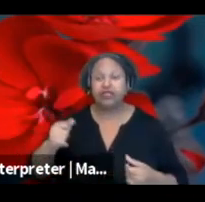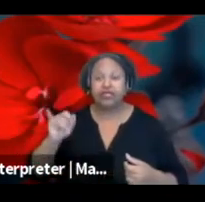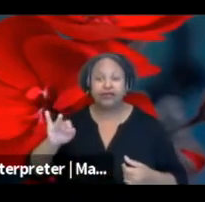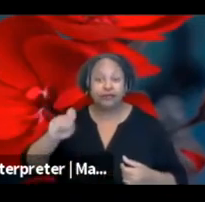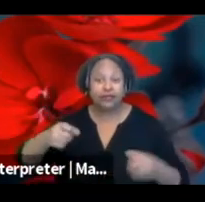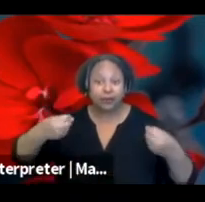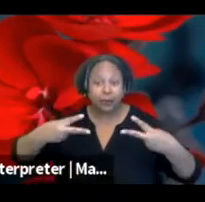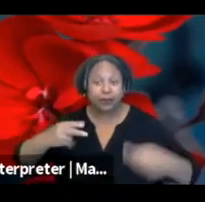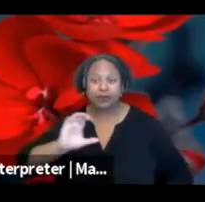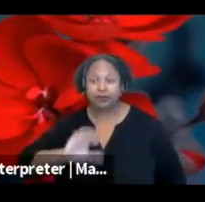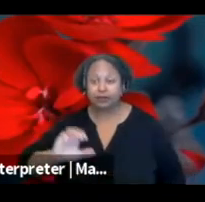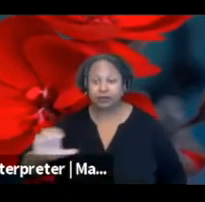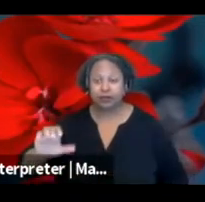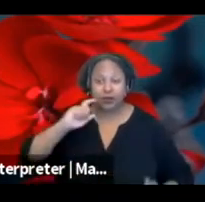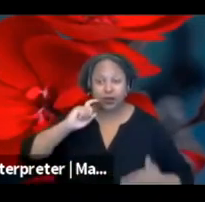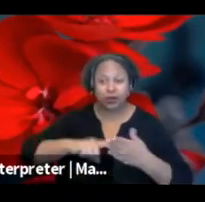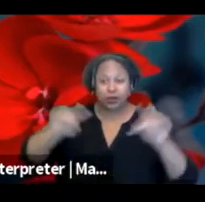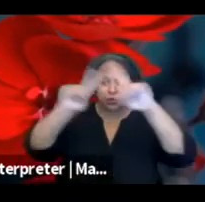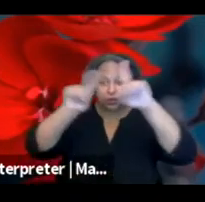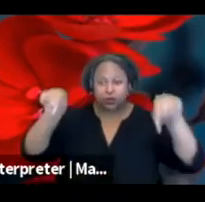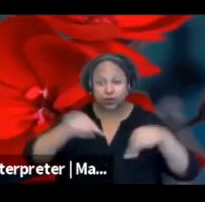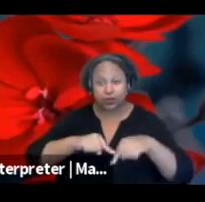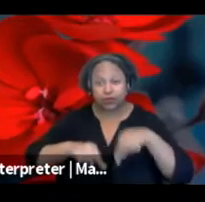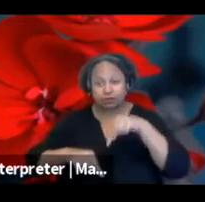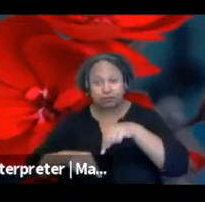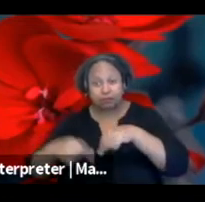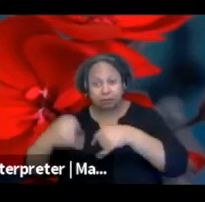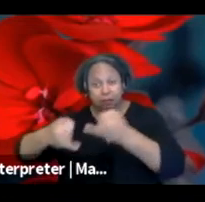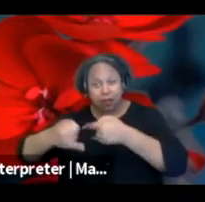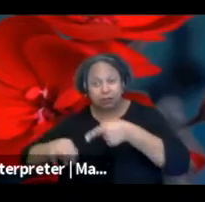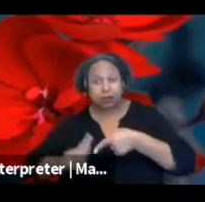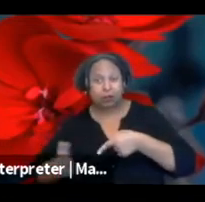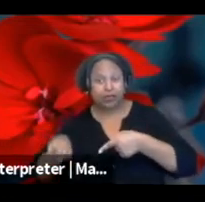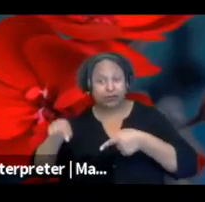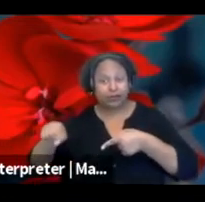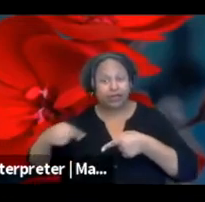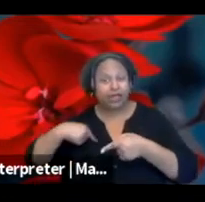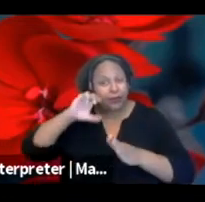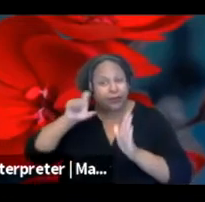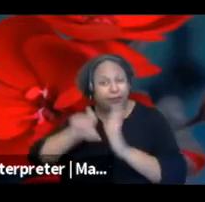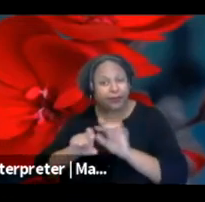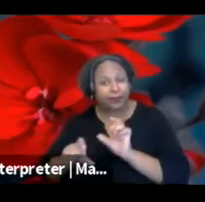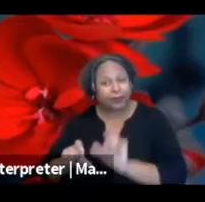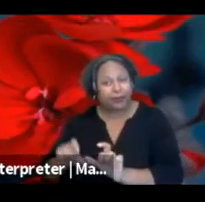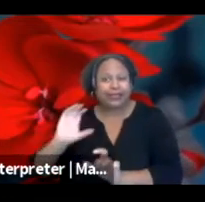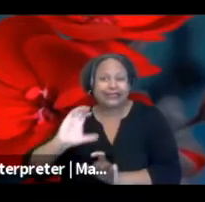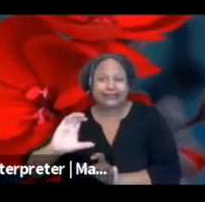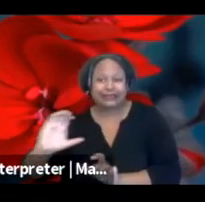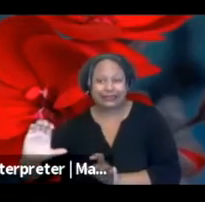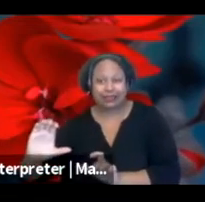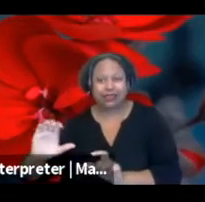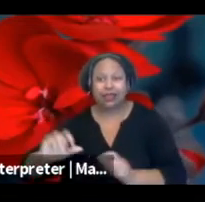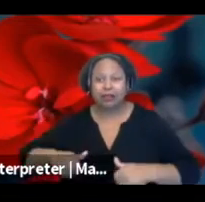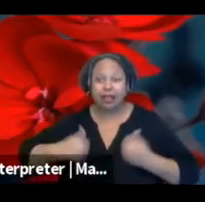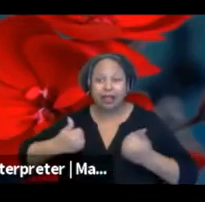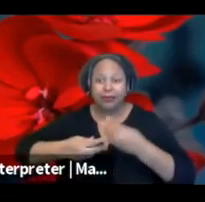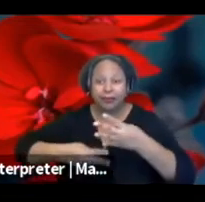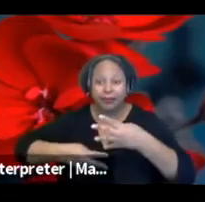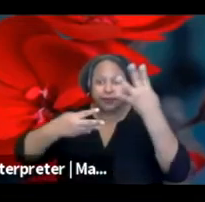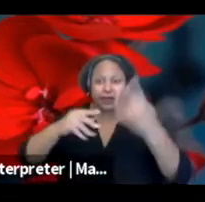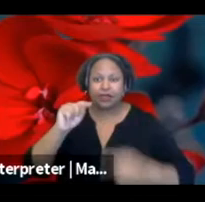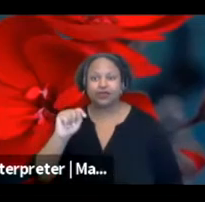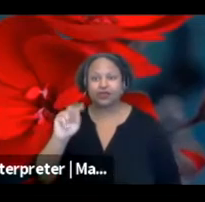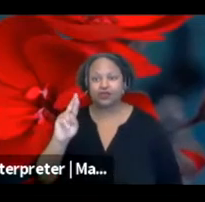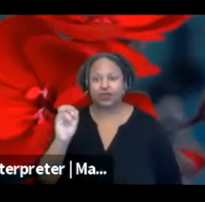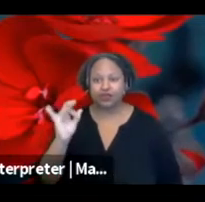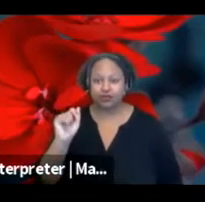you can look at the bottom of your screen to the right, and there's an icon there. says CC, live transcription, and you can turn